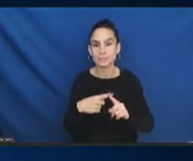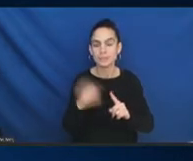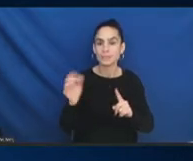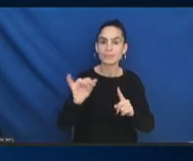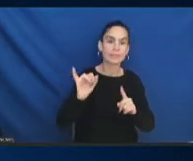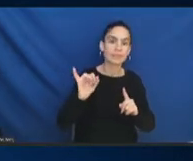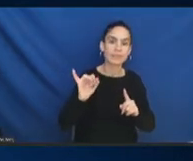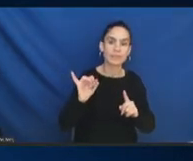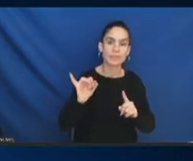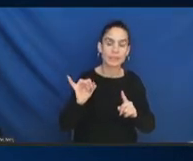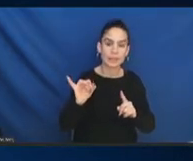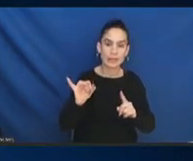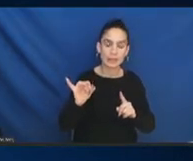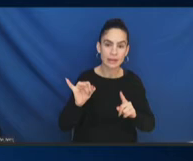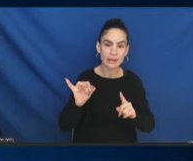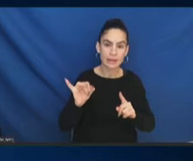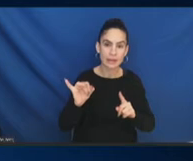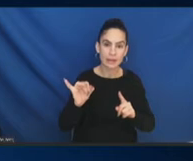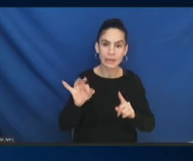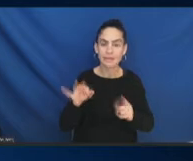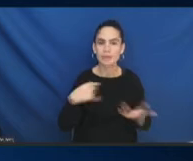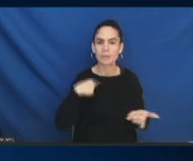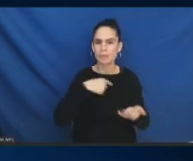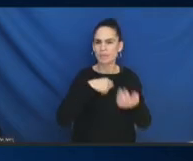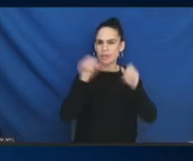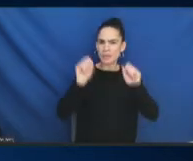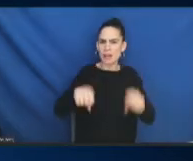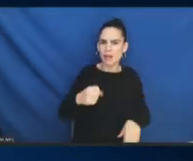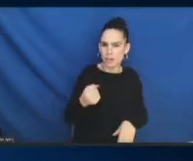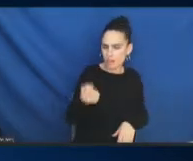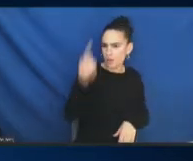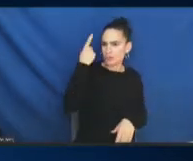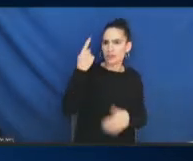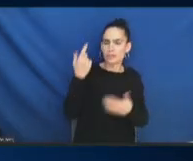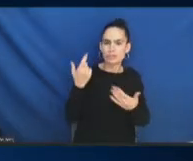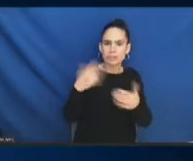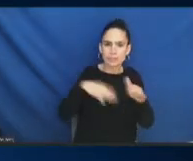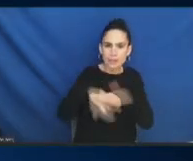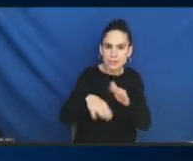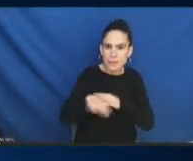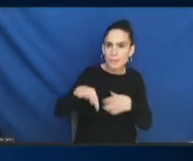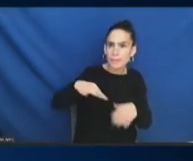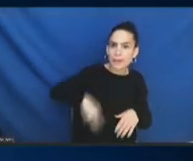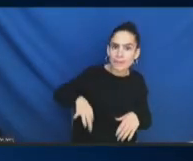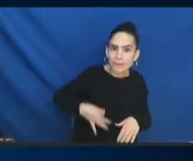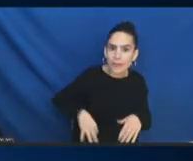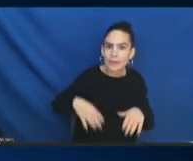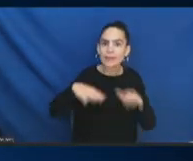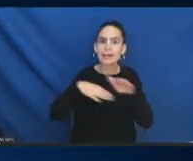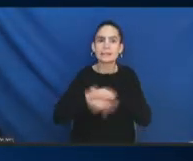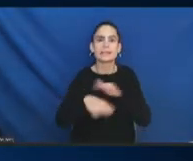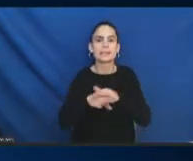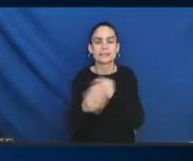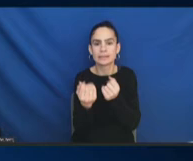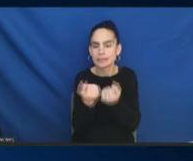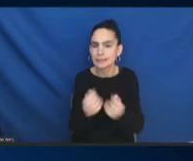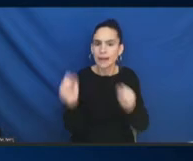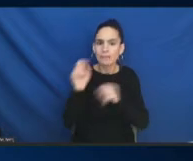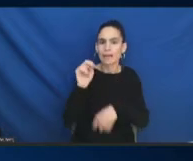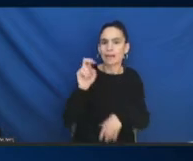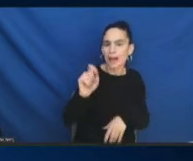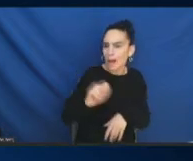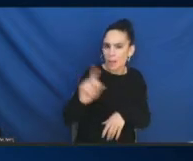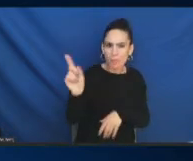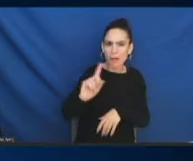access to benefits and access to a safety net and where that may be, what we